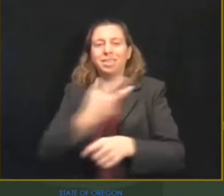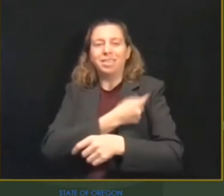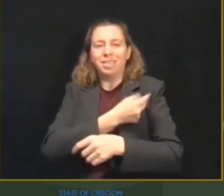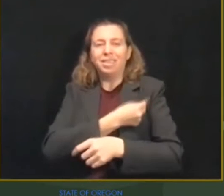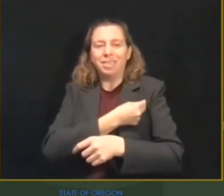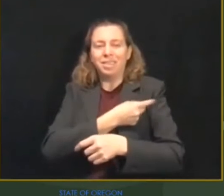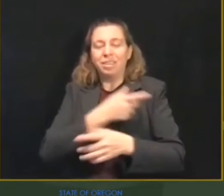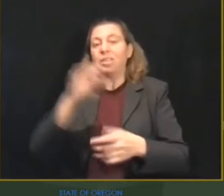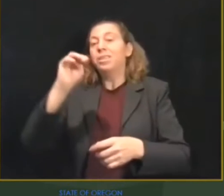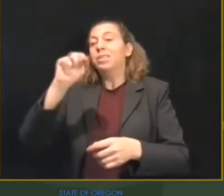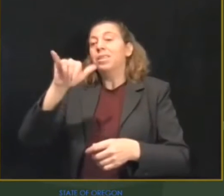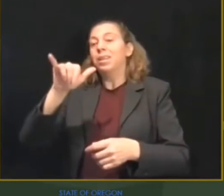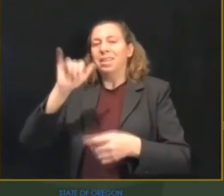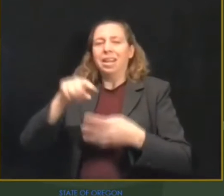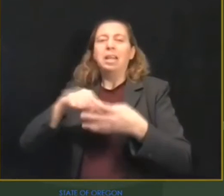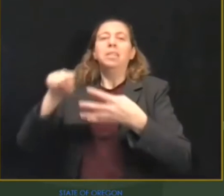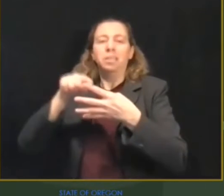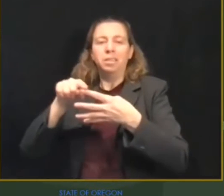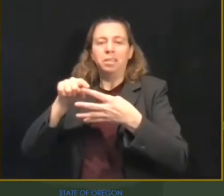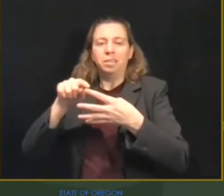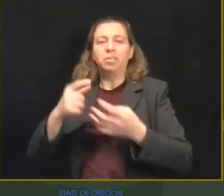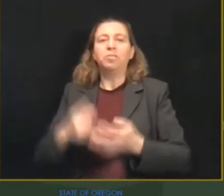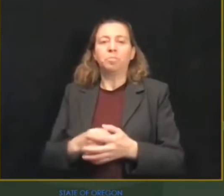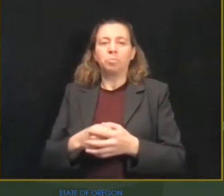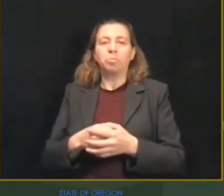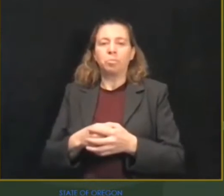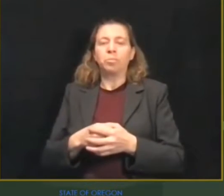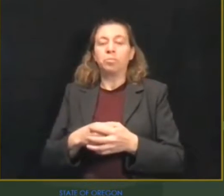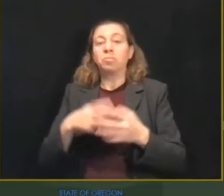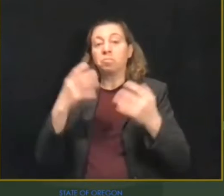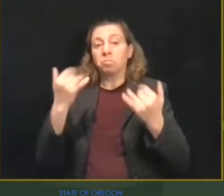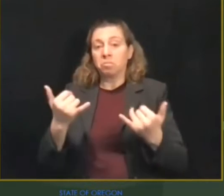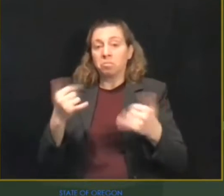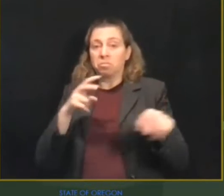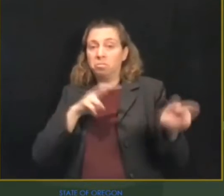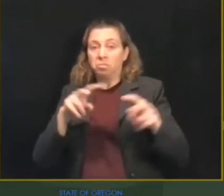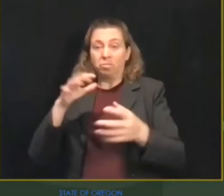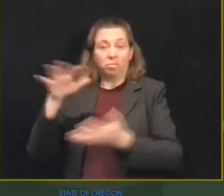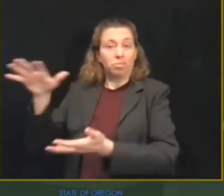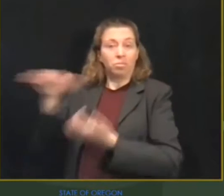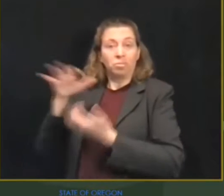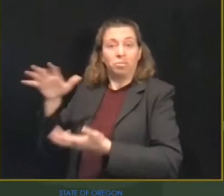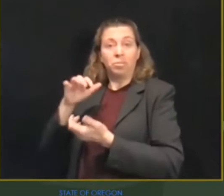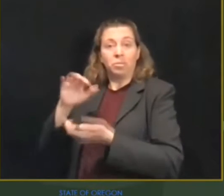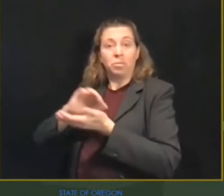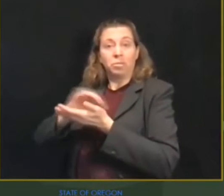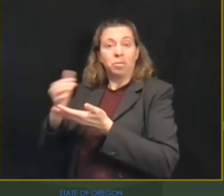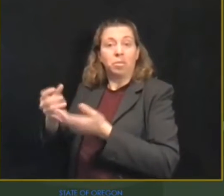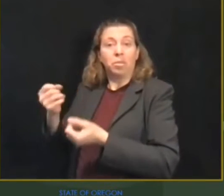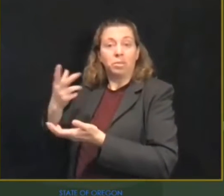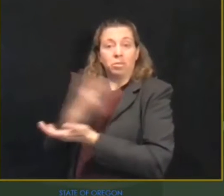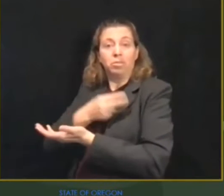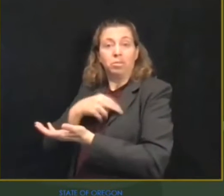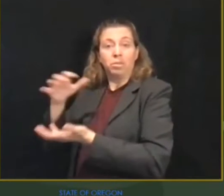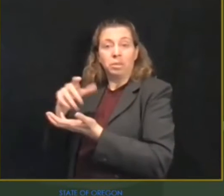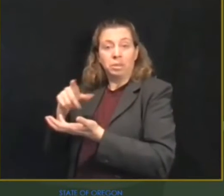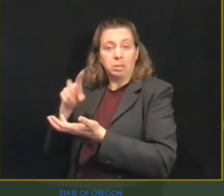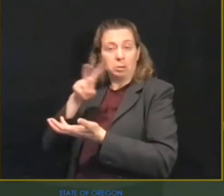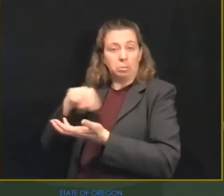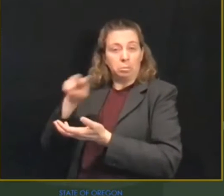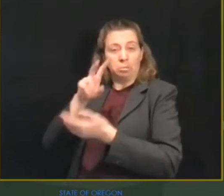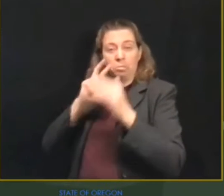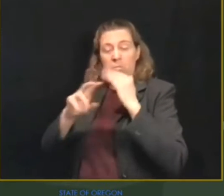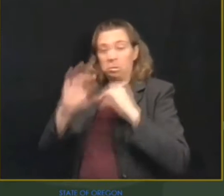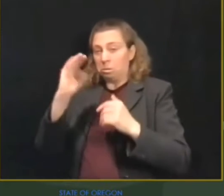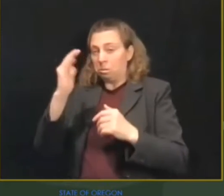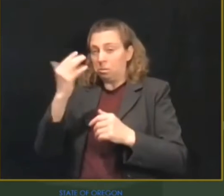The current rate of supply, I think that it's foreseeable that sometime around July, we should be able to have moved